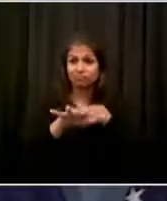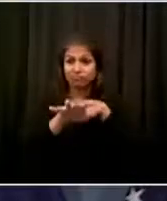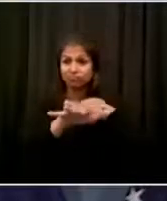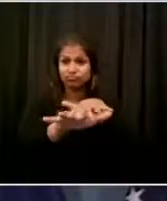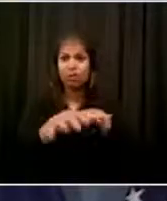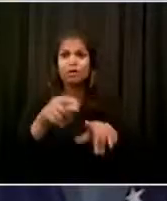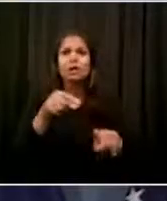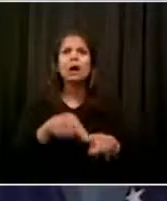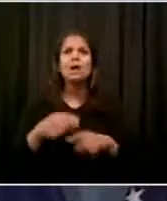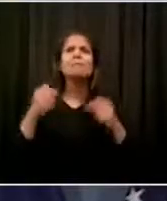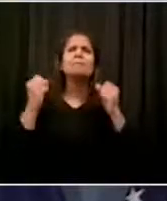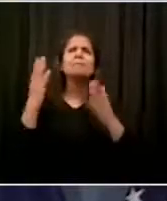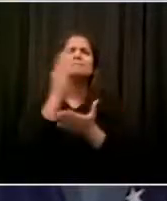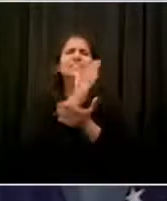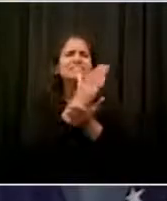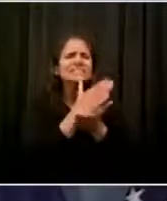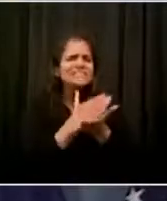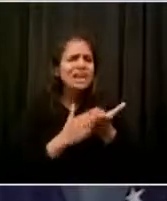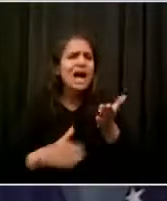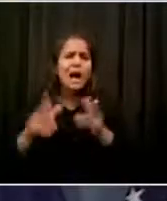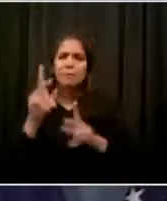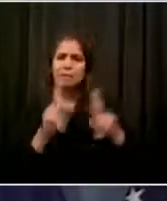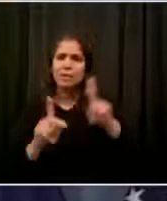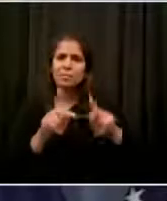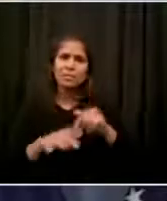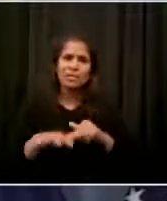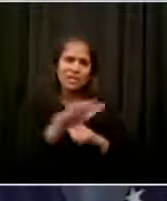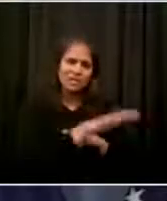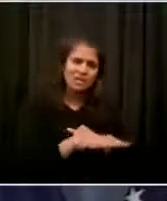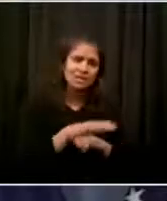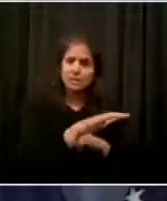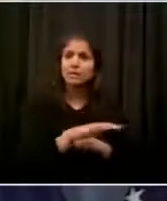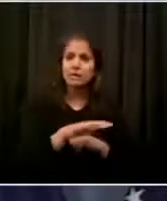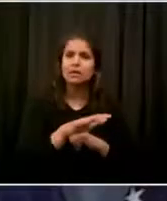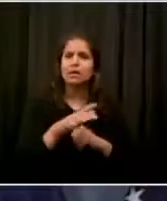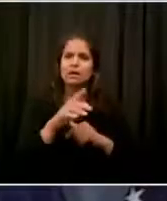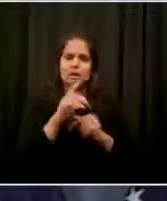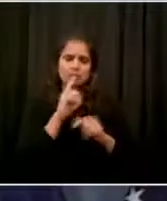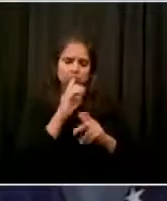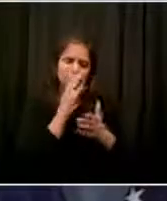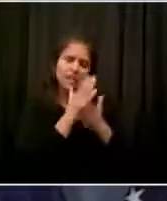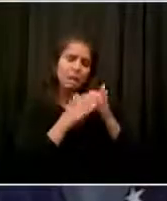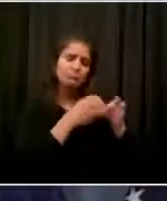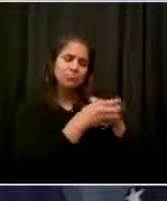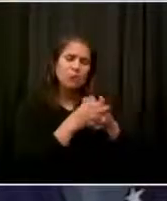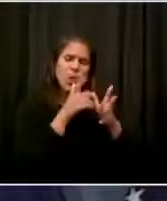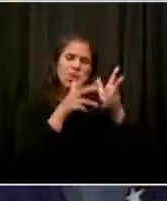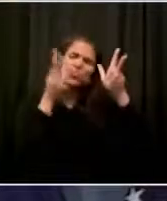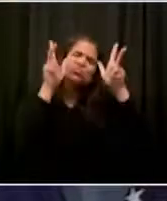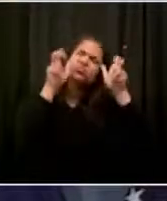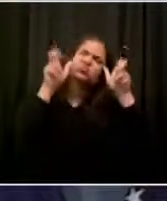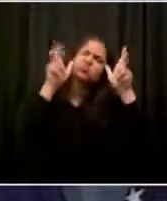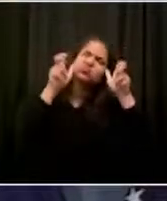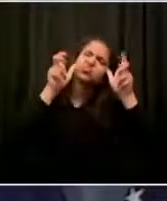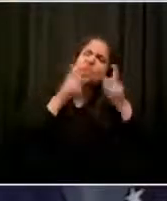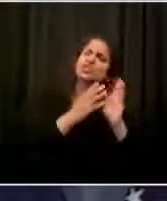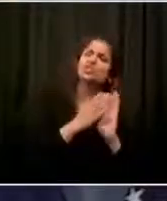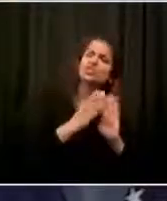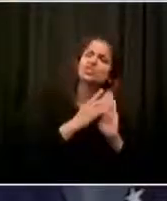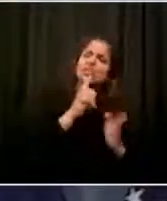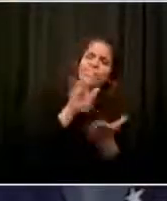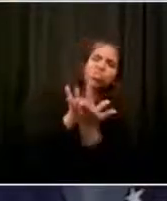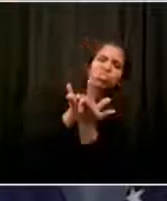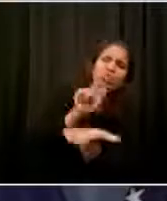if it was groups from Antifa, if it was right-wing groups pretending to be Antifa, whatever